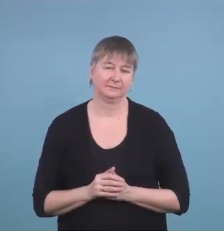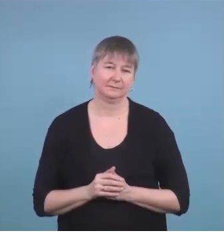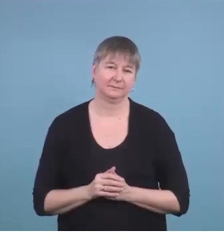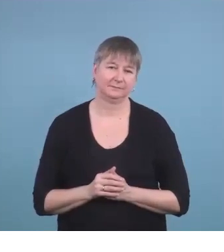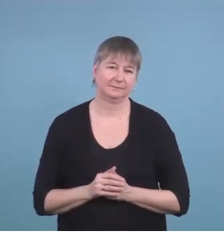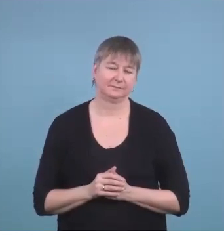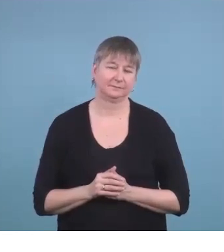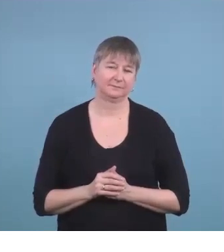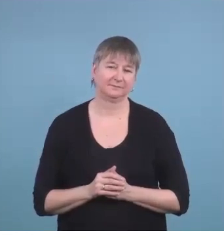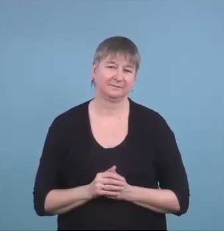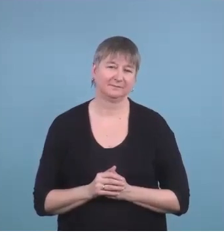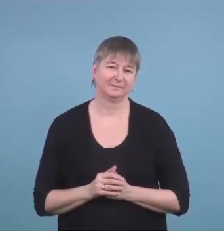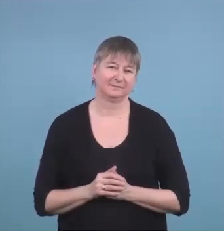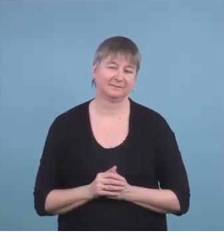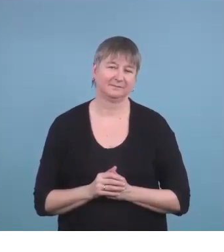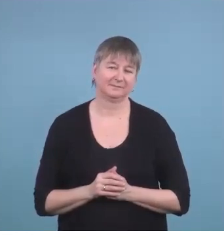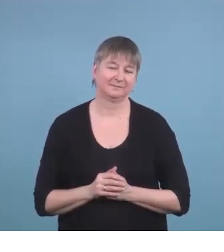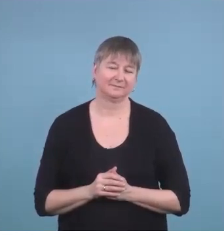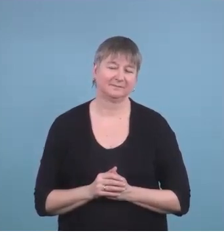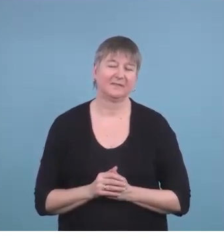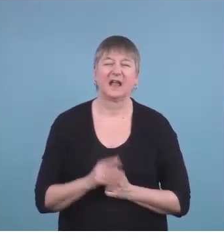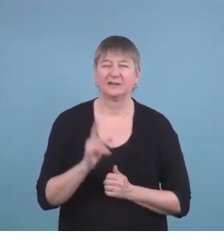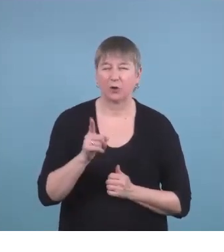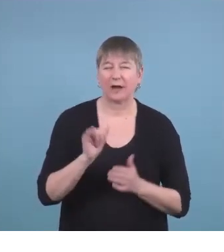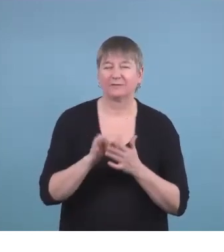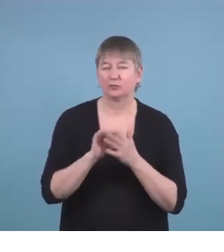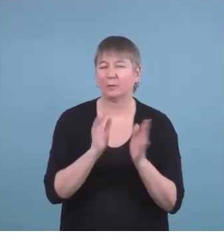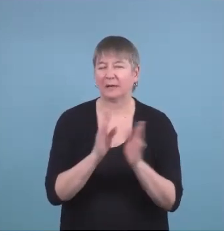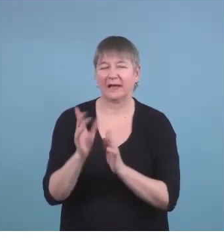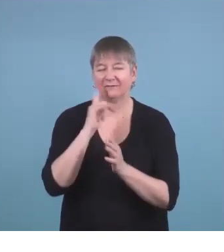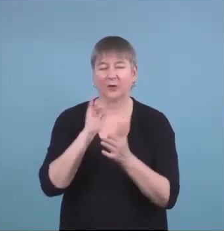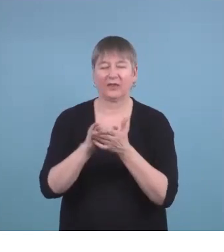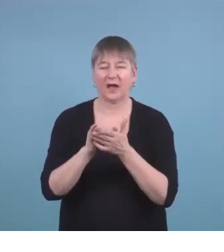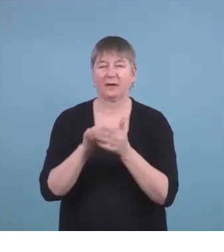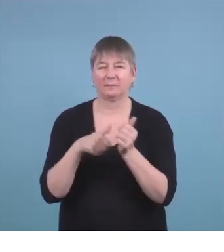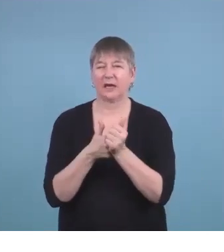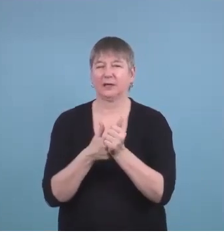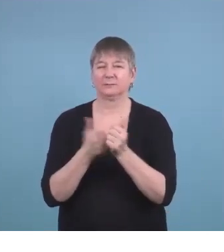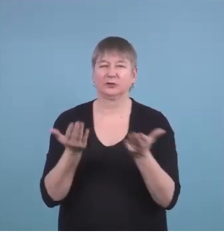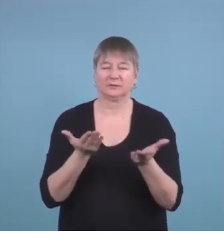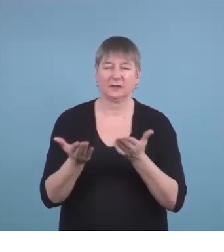So you have to make sure that you kind of plan that in but that has been a real